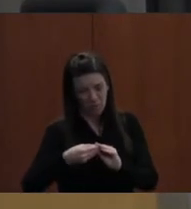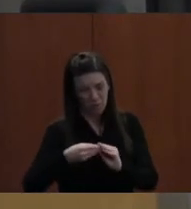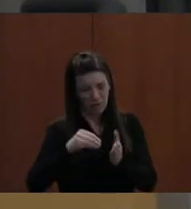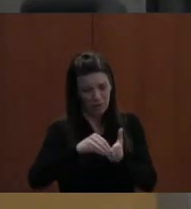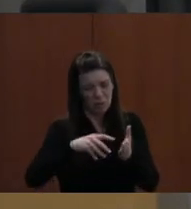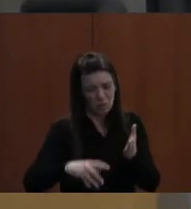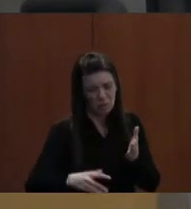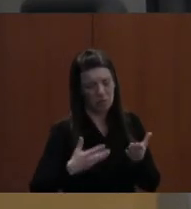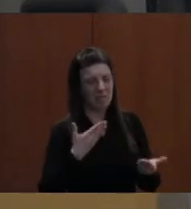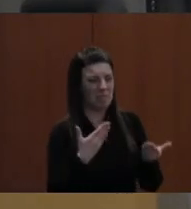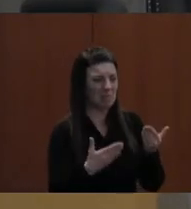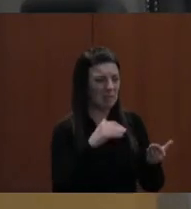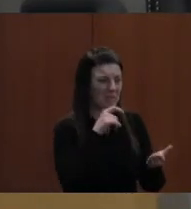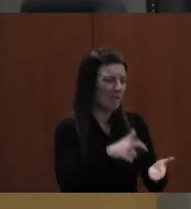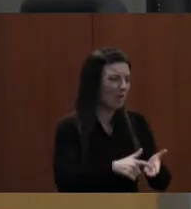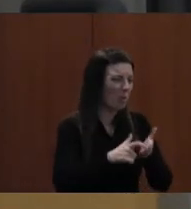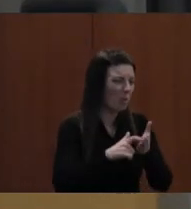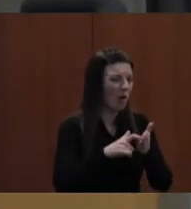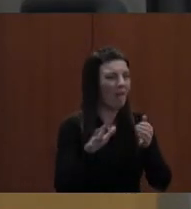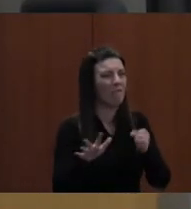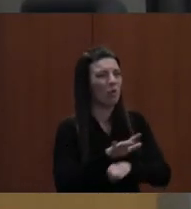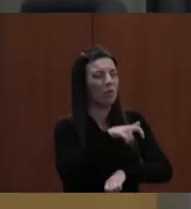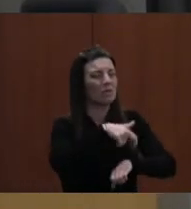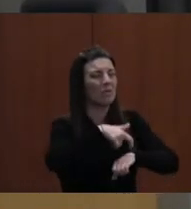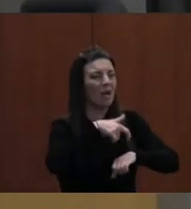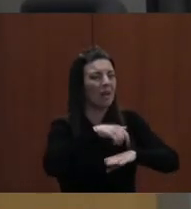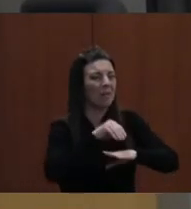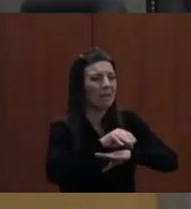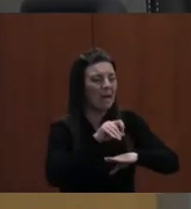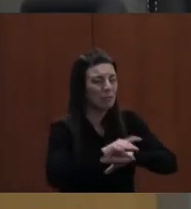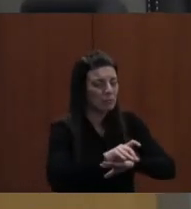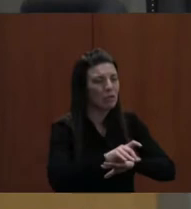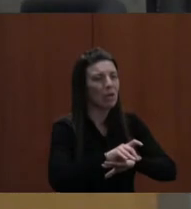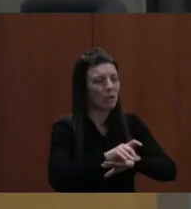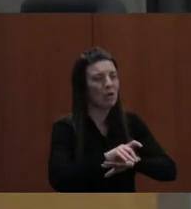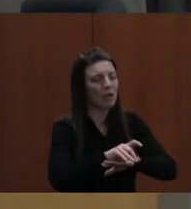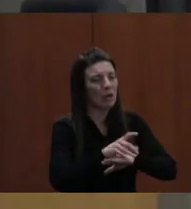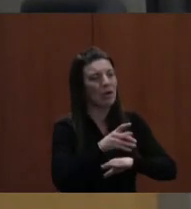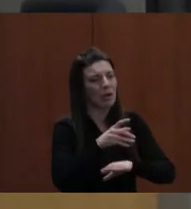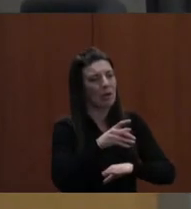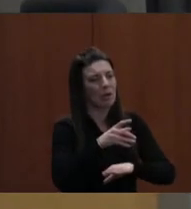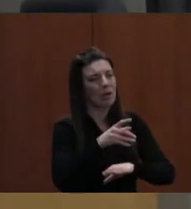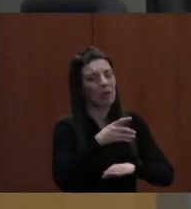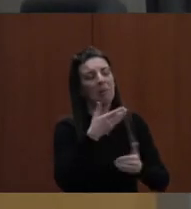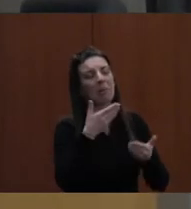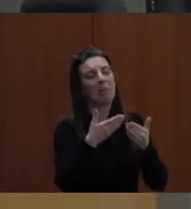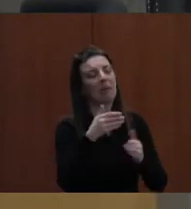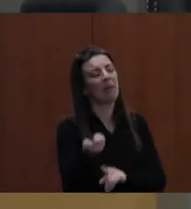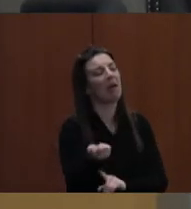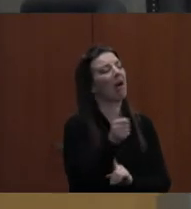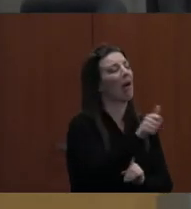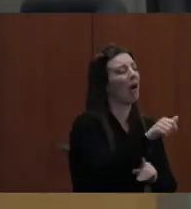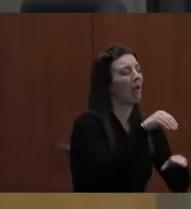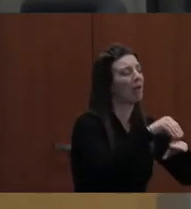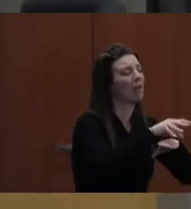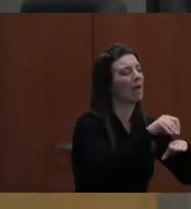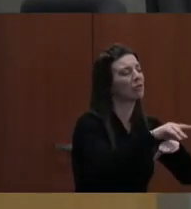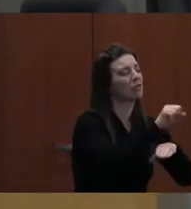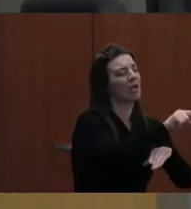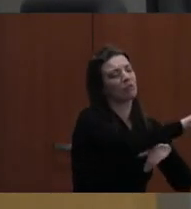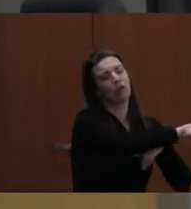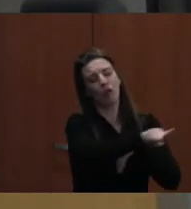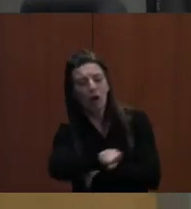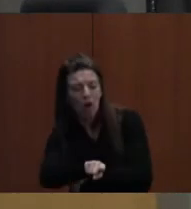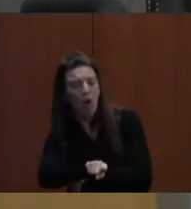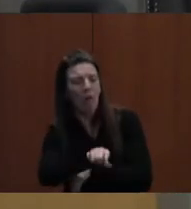a full-time counselor. And that a counselor nearby could get there in a hurry. Well, that's assuming